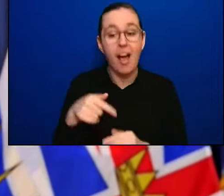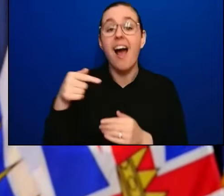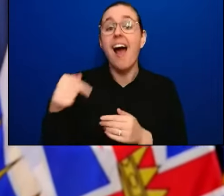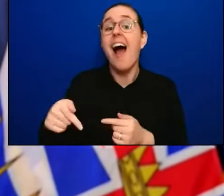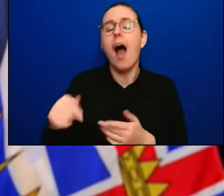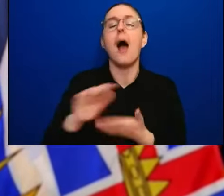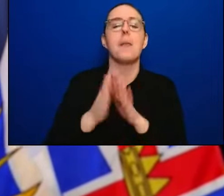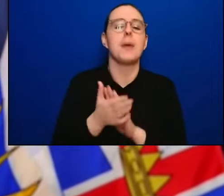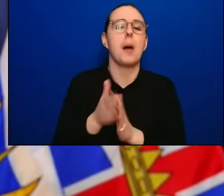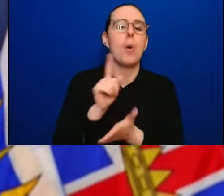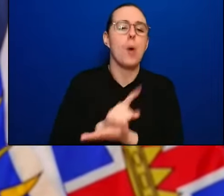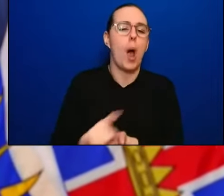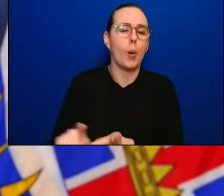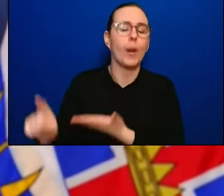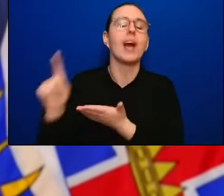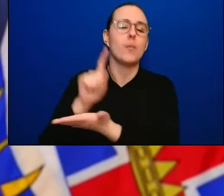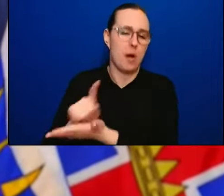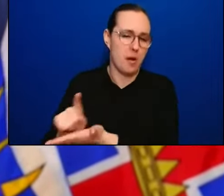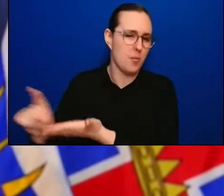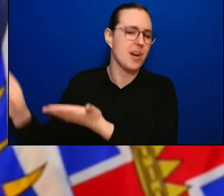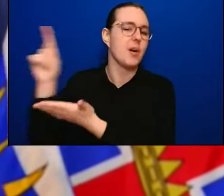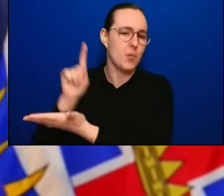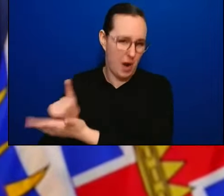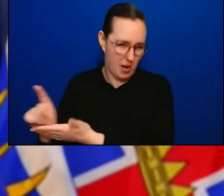Our next question goes to Rob Shaw. Check news.